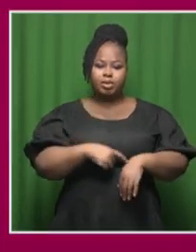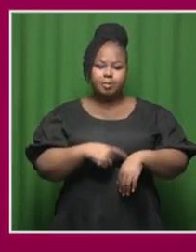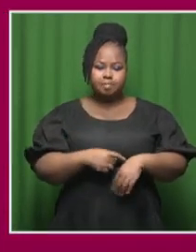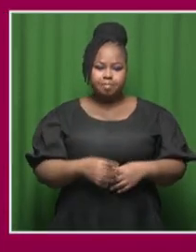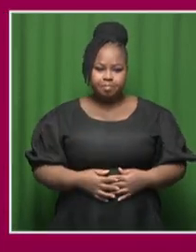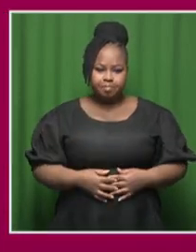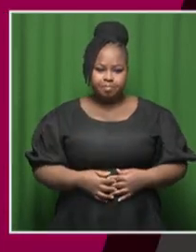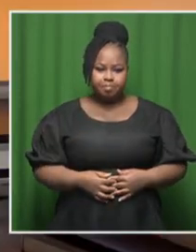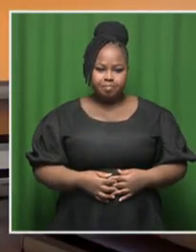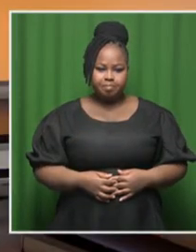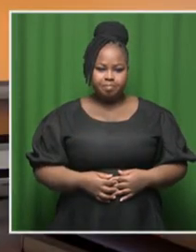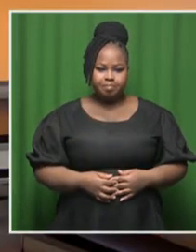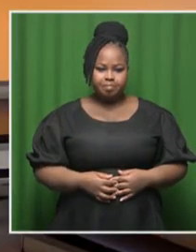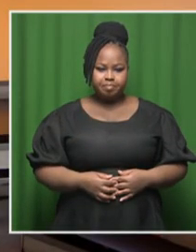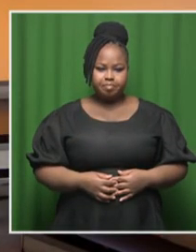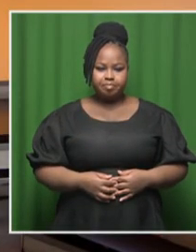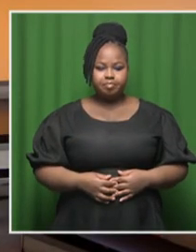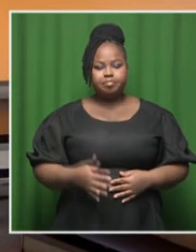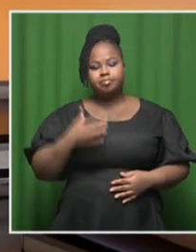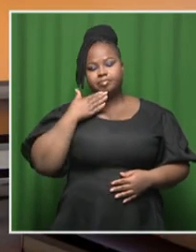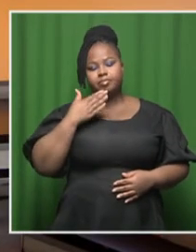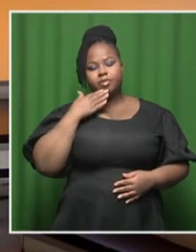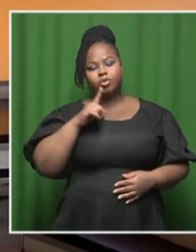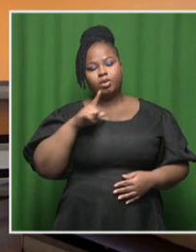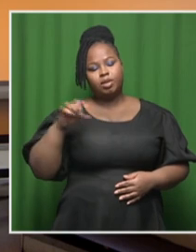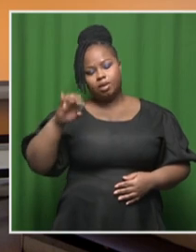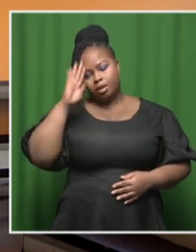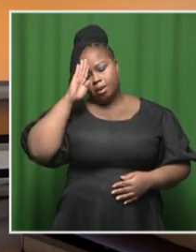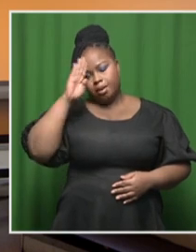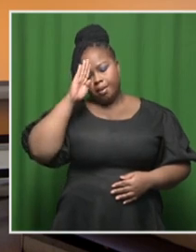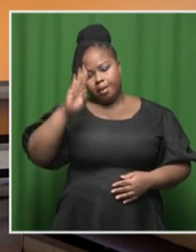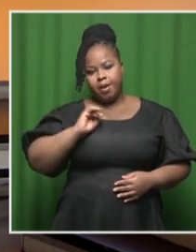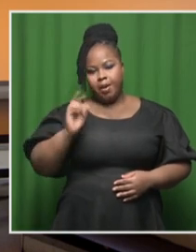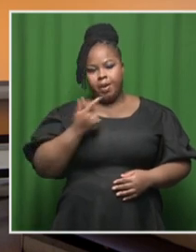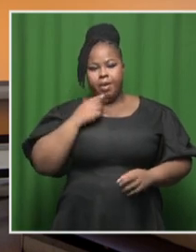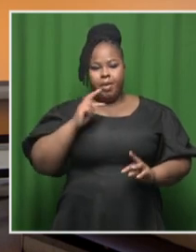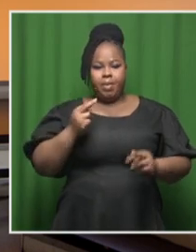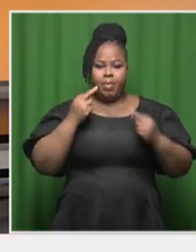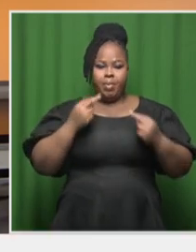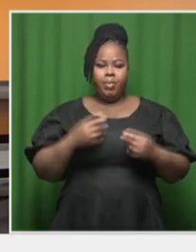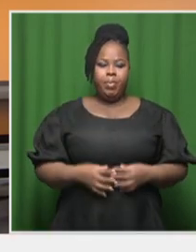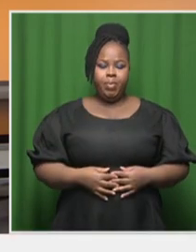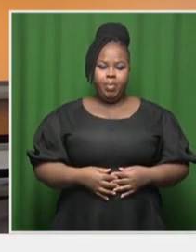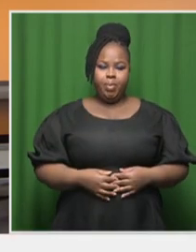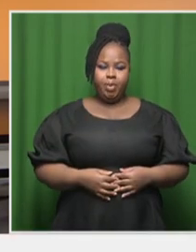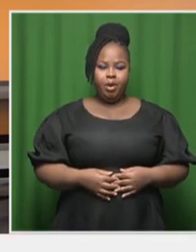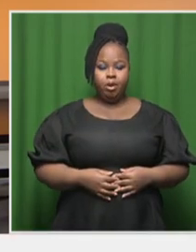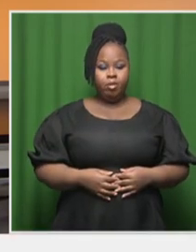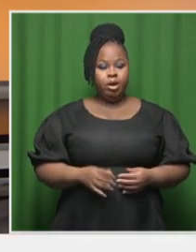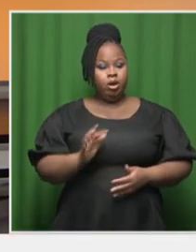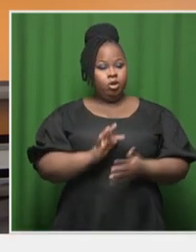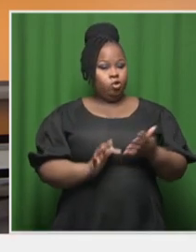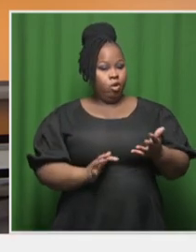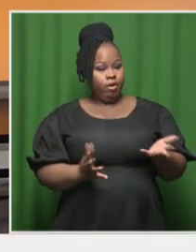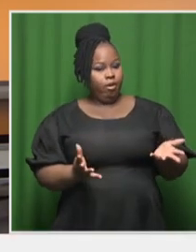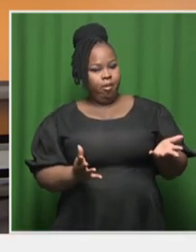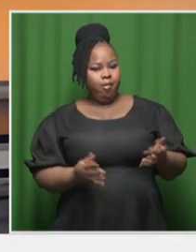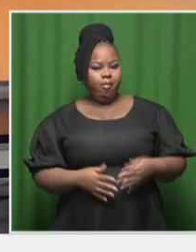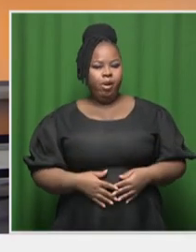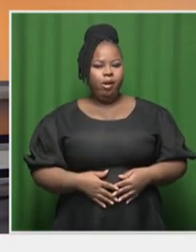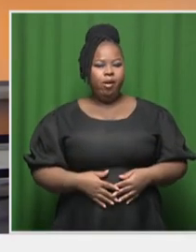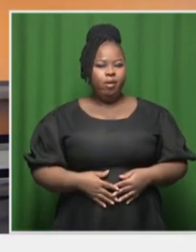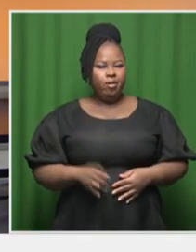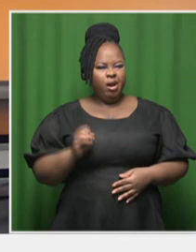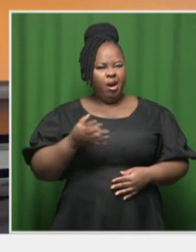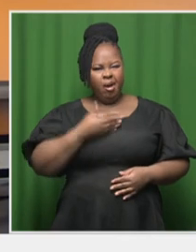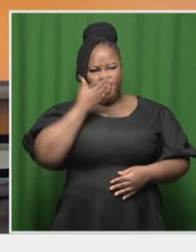talking to us. Thank you, Lian. Good morning to you and to your viewers. So, the story is, and perhaps maybe